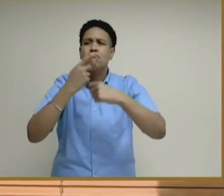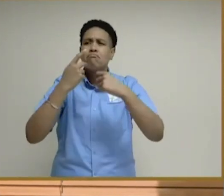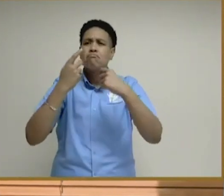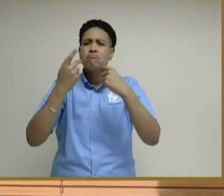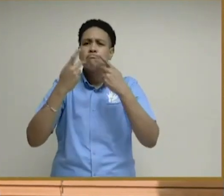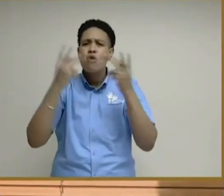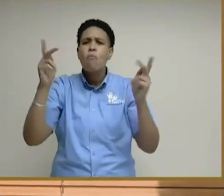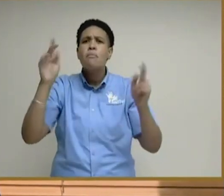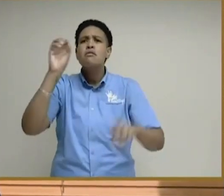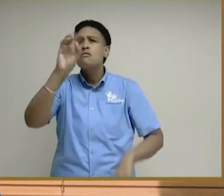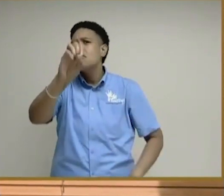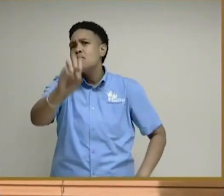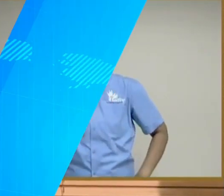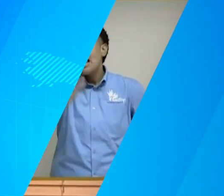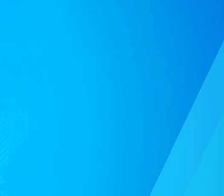numbers, and we will start that process.